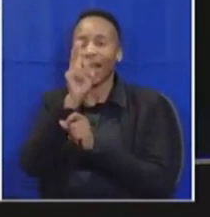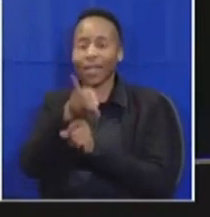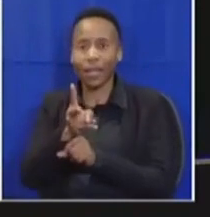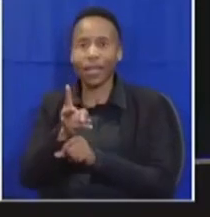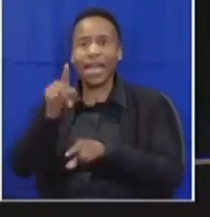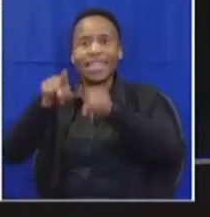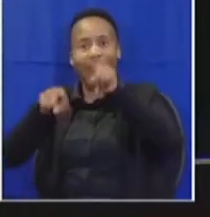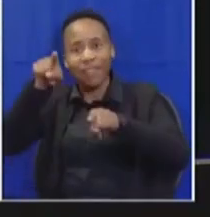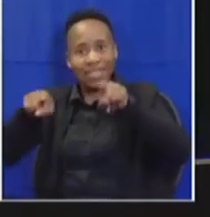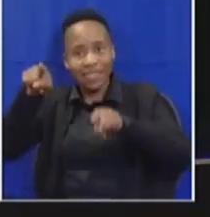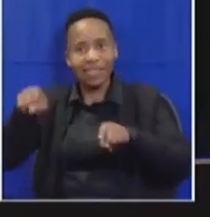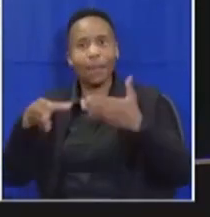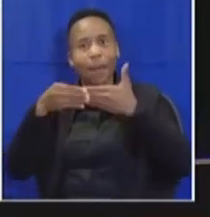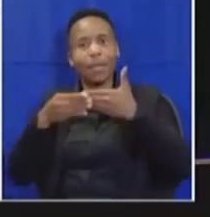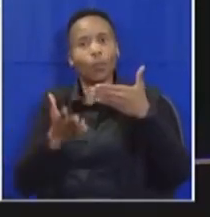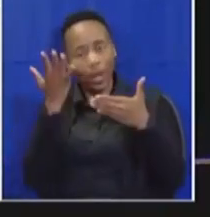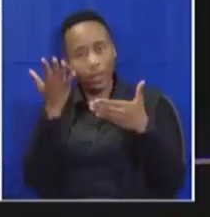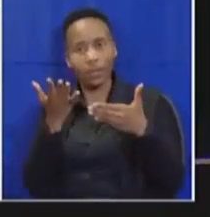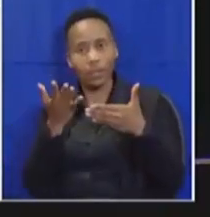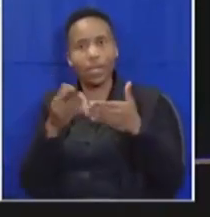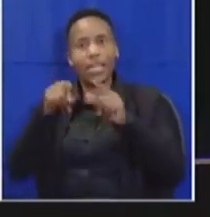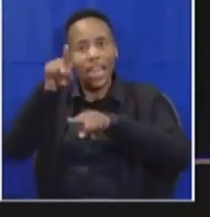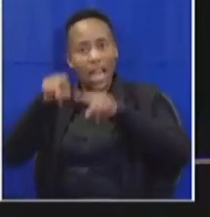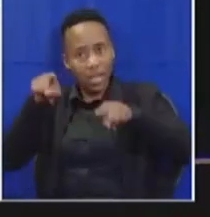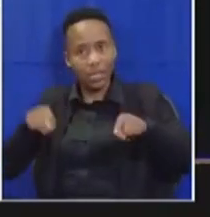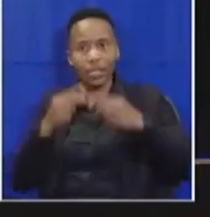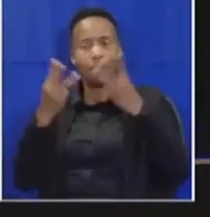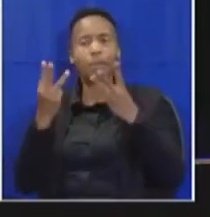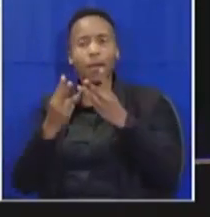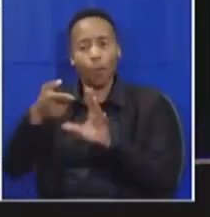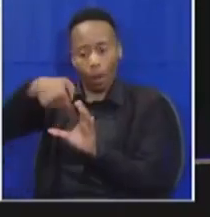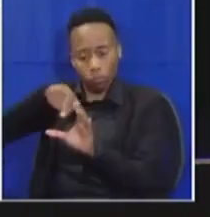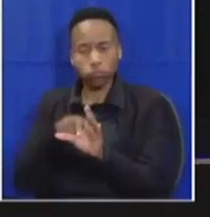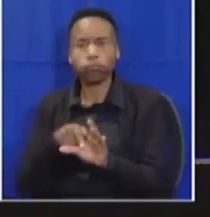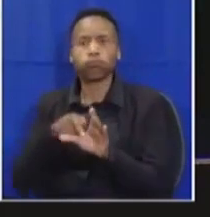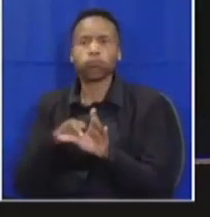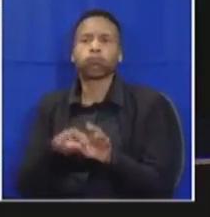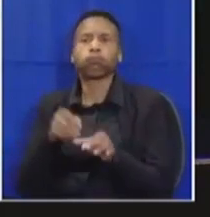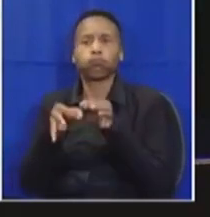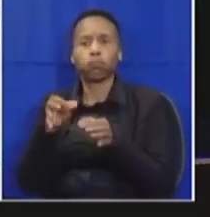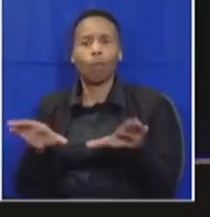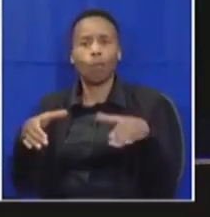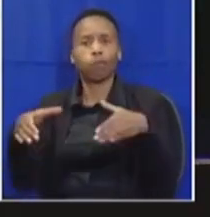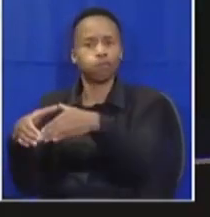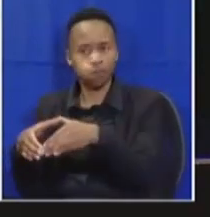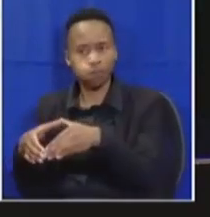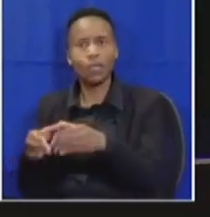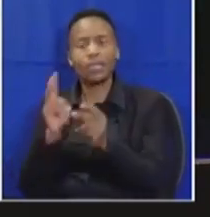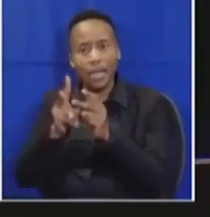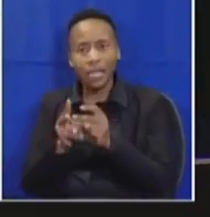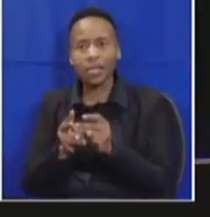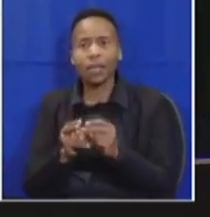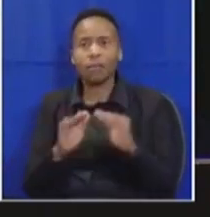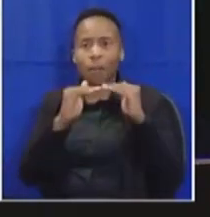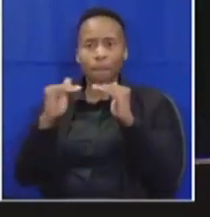of members we want a diversity of people inside parties we want proportional number so that